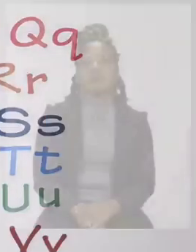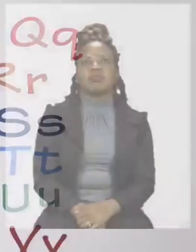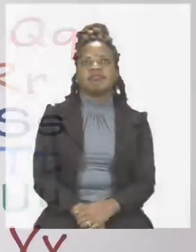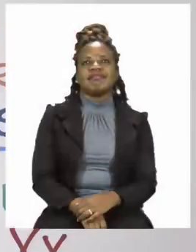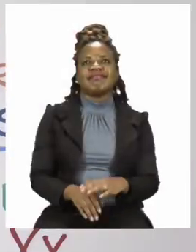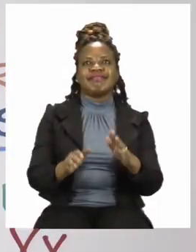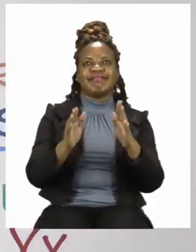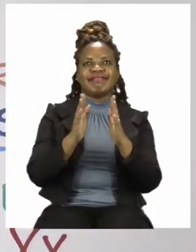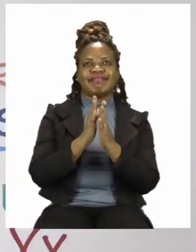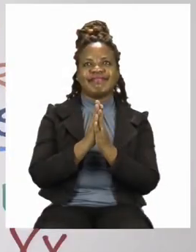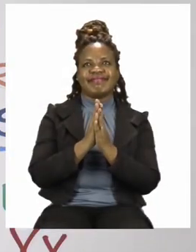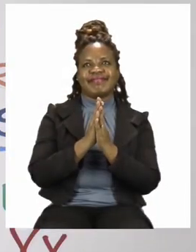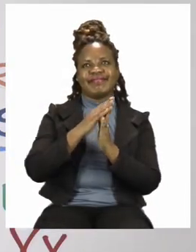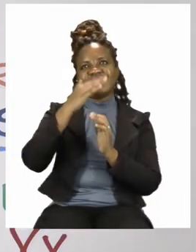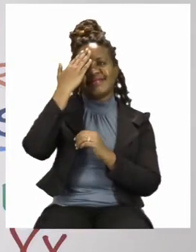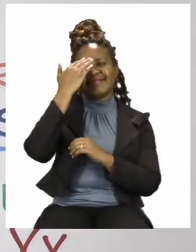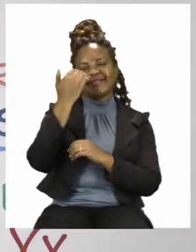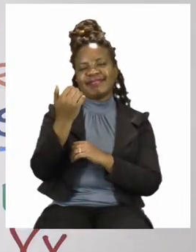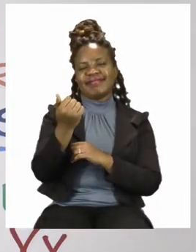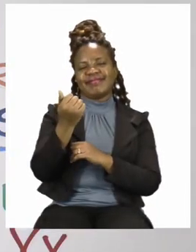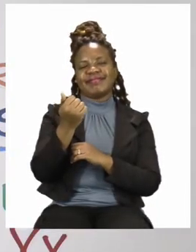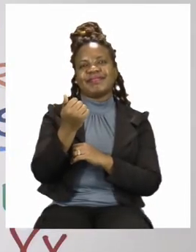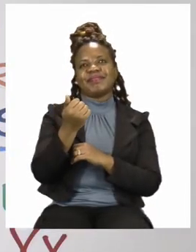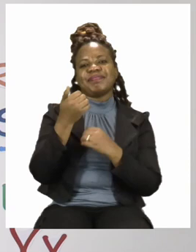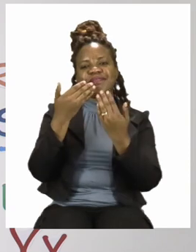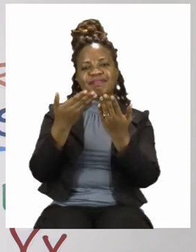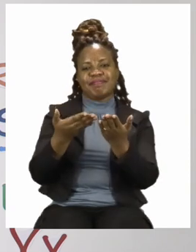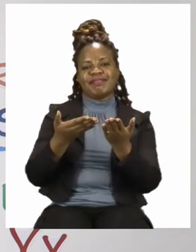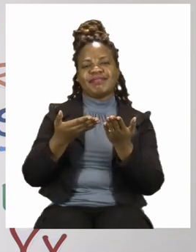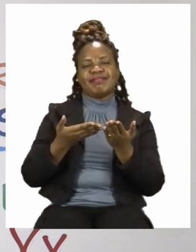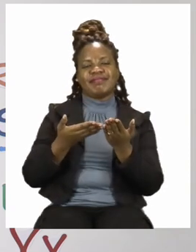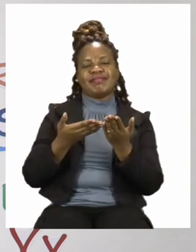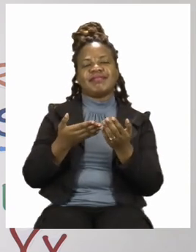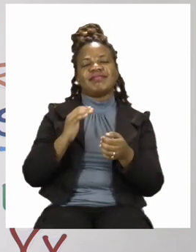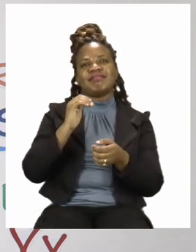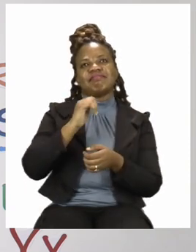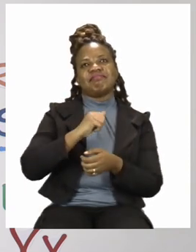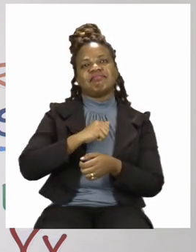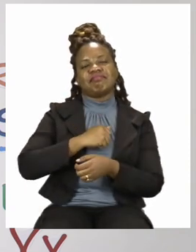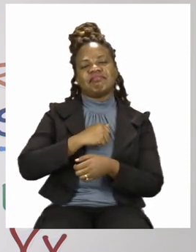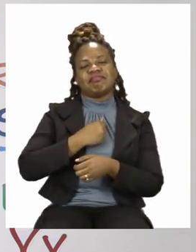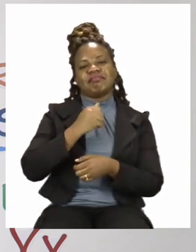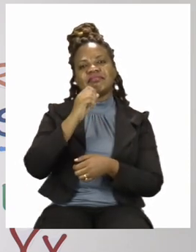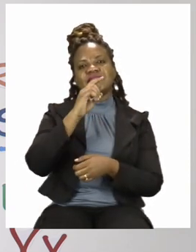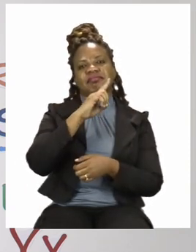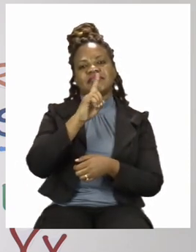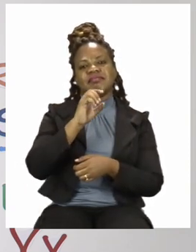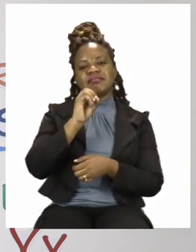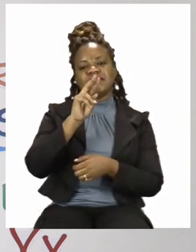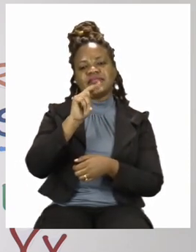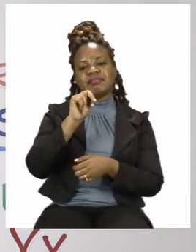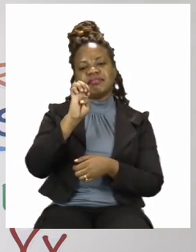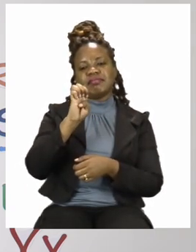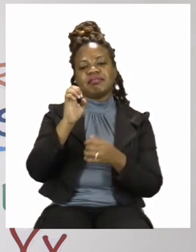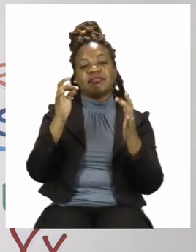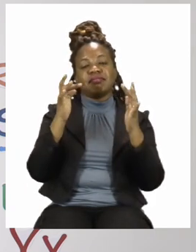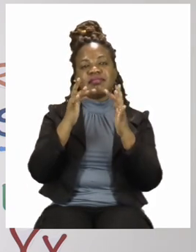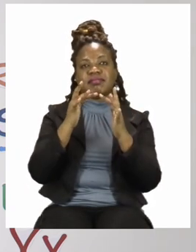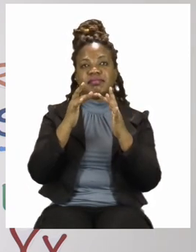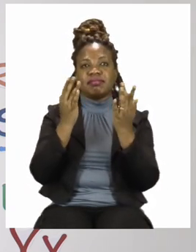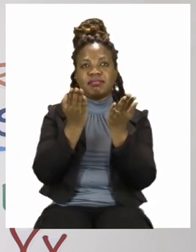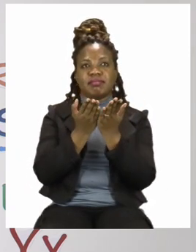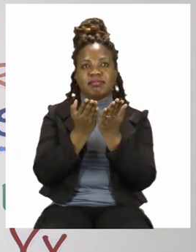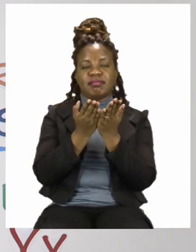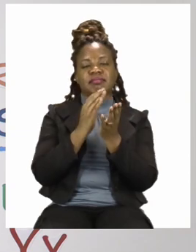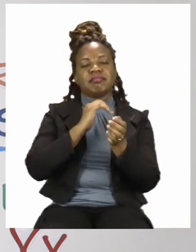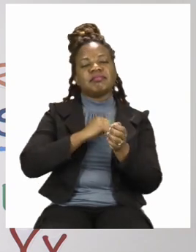Hello everyone and welcome to MyZone Online. My name is Teacher Mutsa and